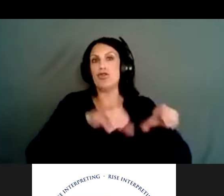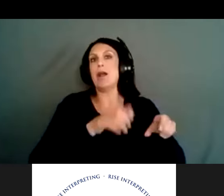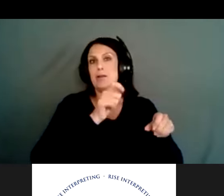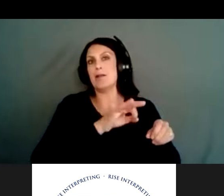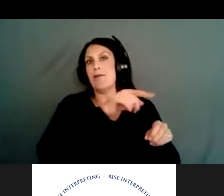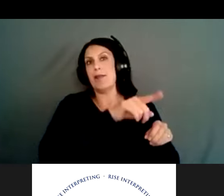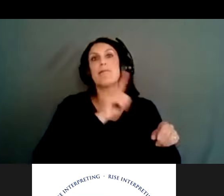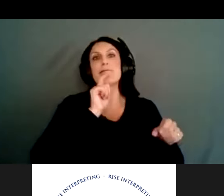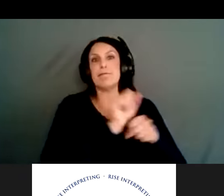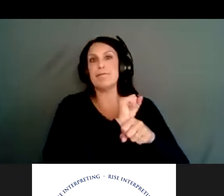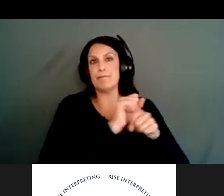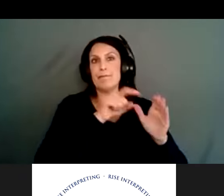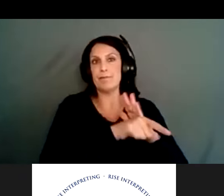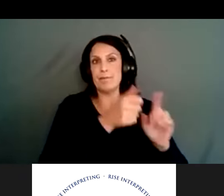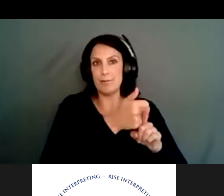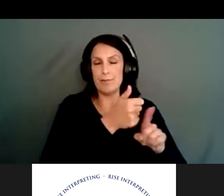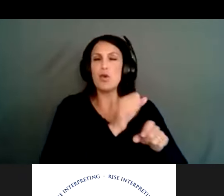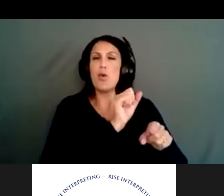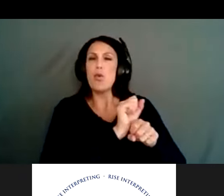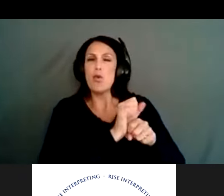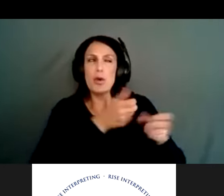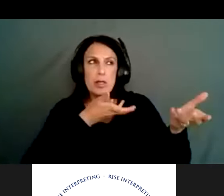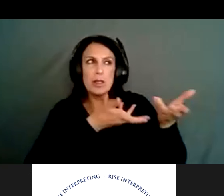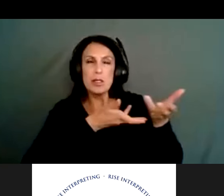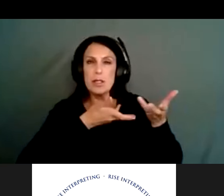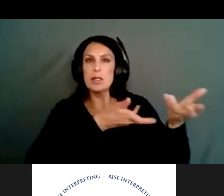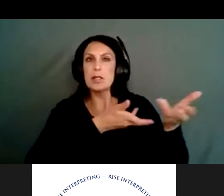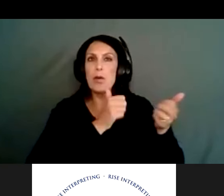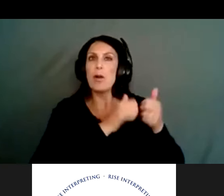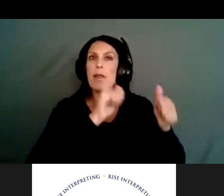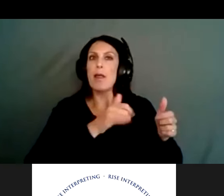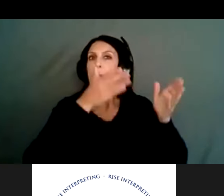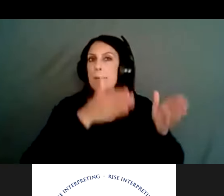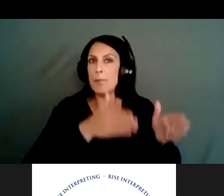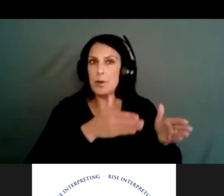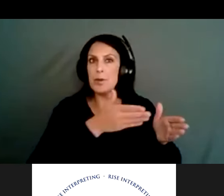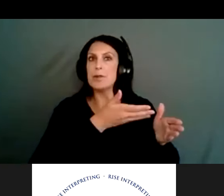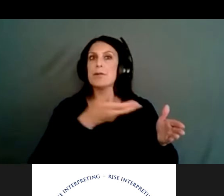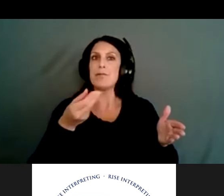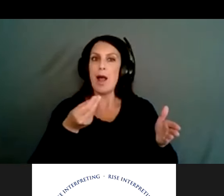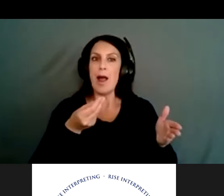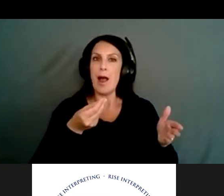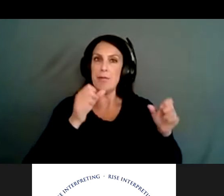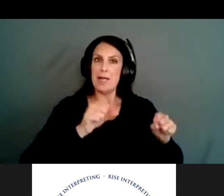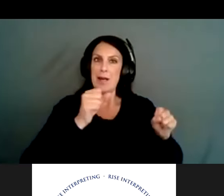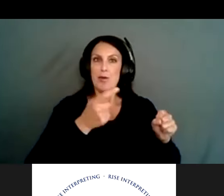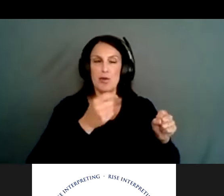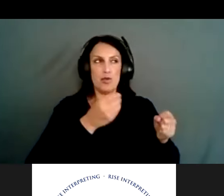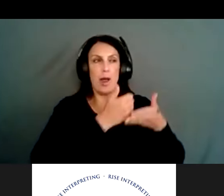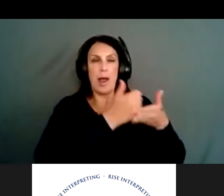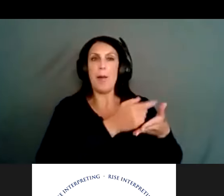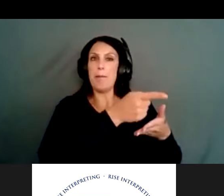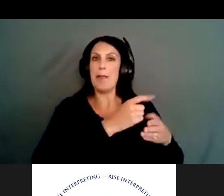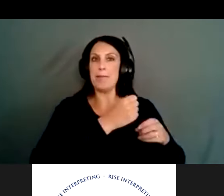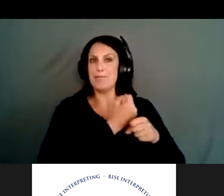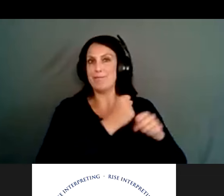And so it's about working collaboratively with that individual and their friends and family member. So